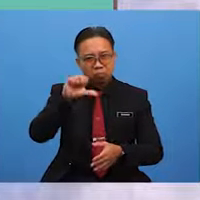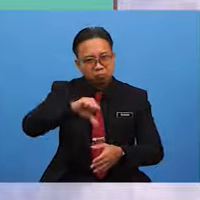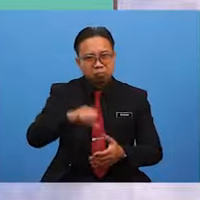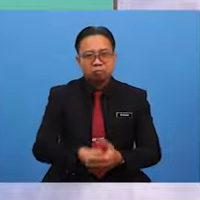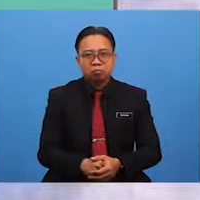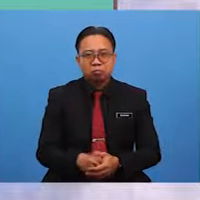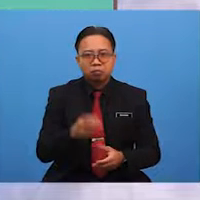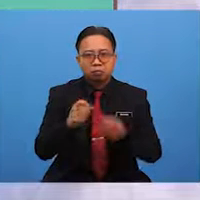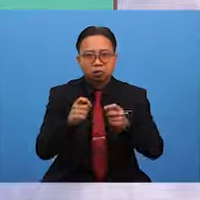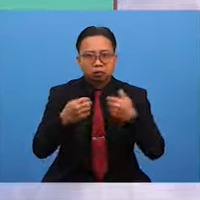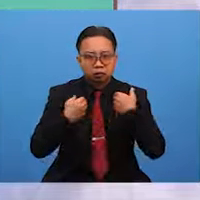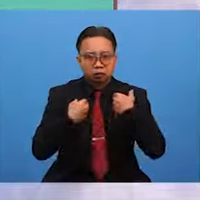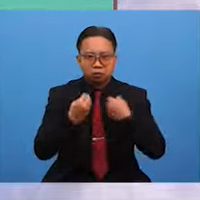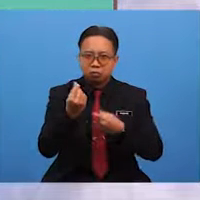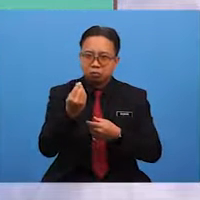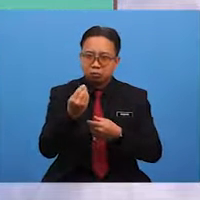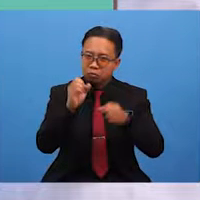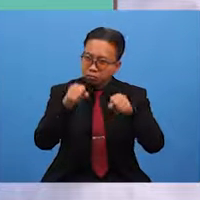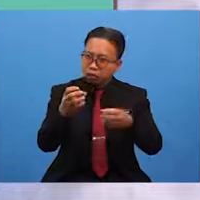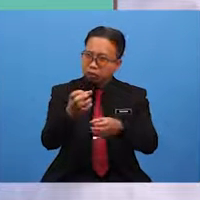to get some money soon.